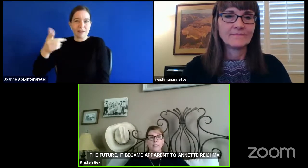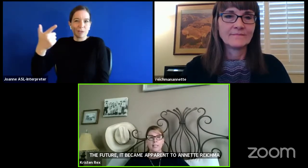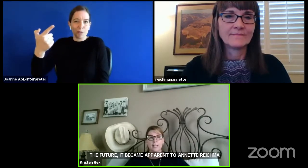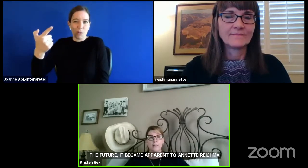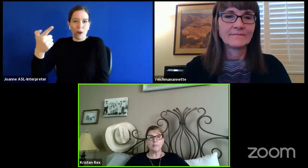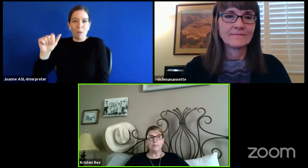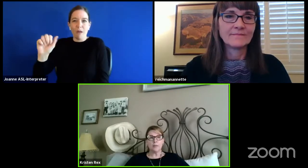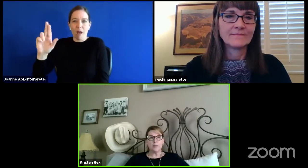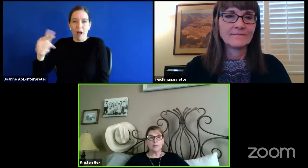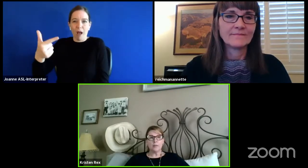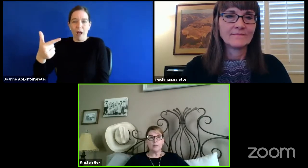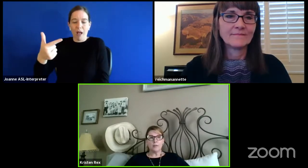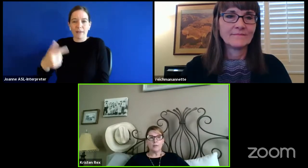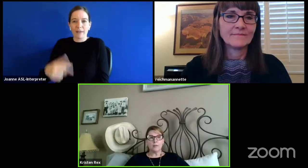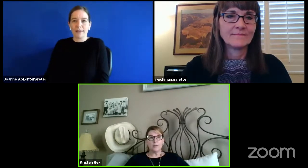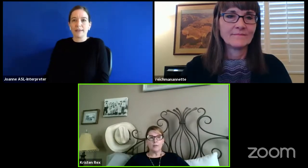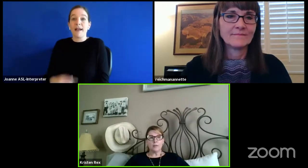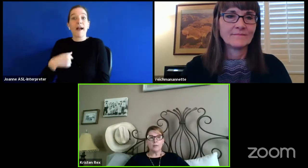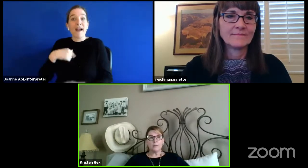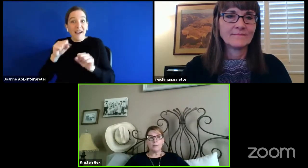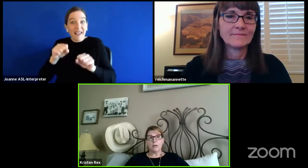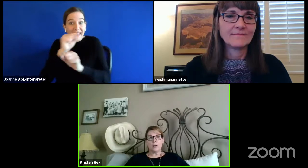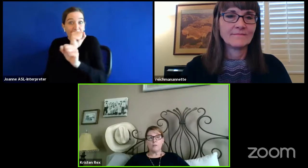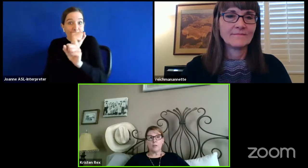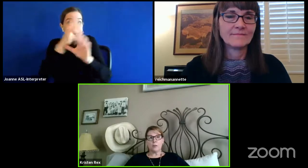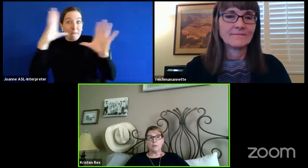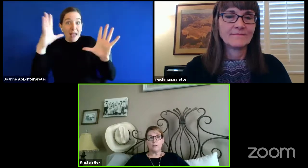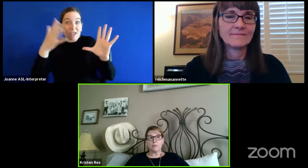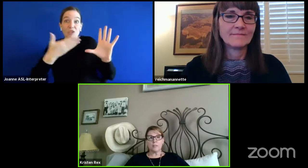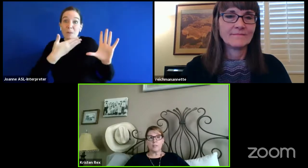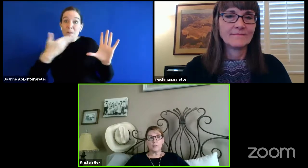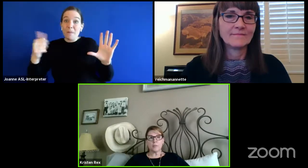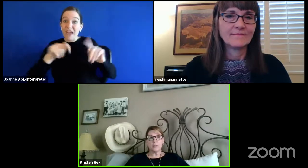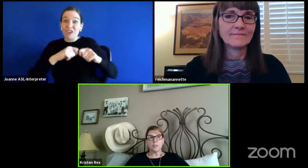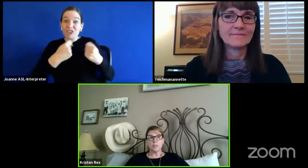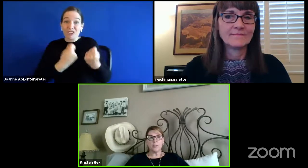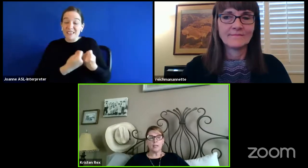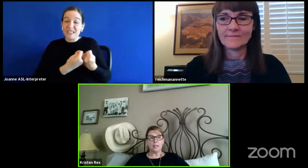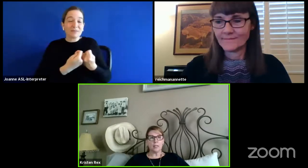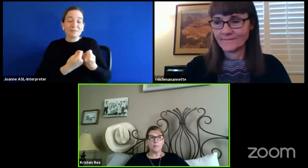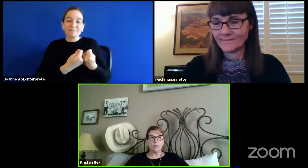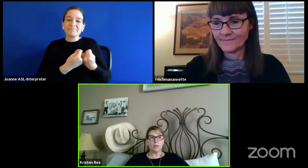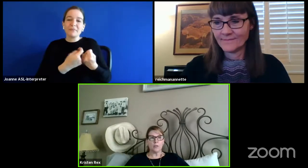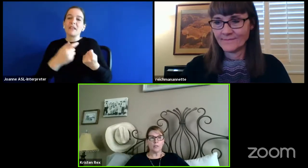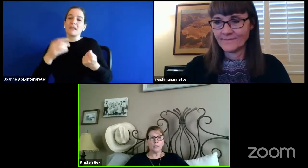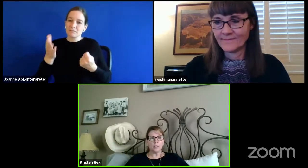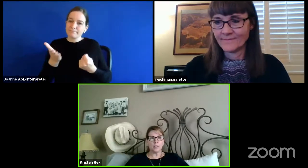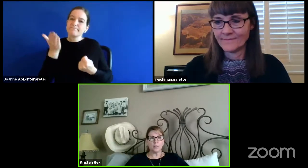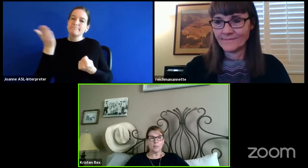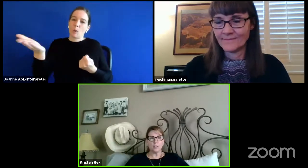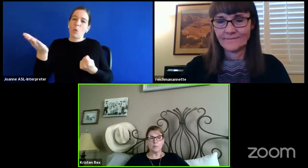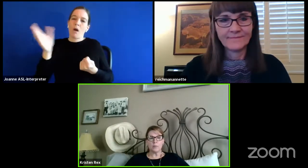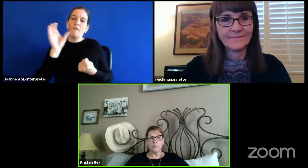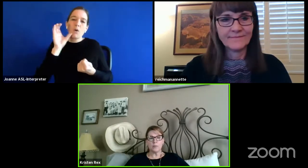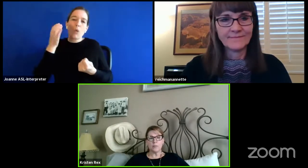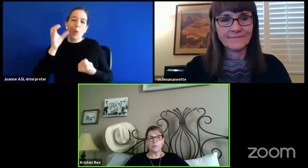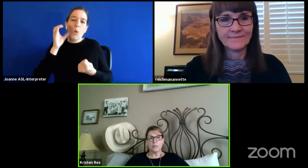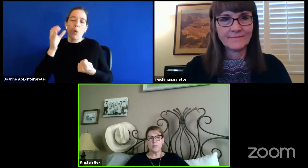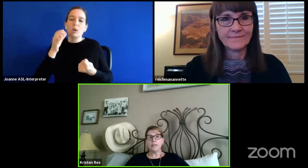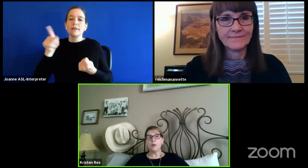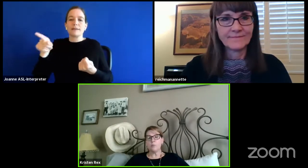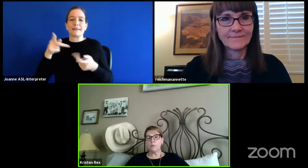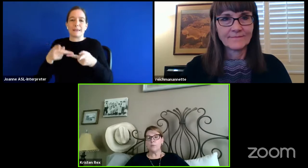of a better team by offering Courtney Fritz this position and keeping the current assistant principals